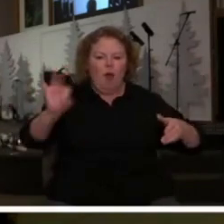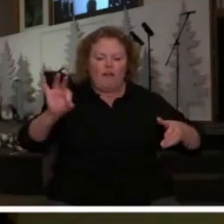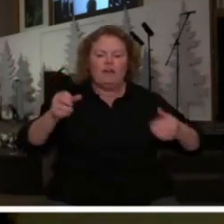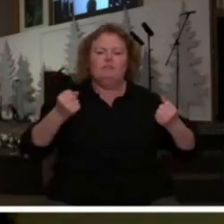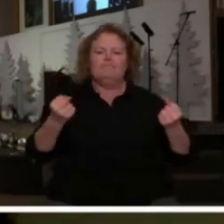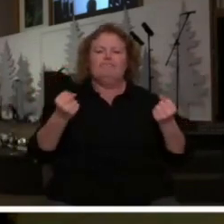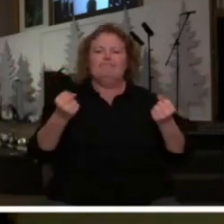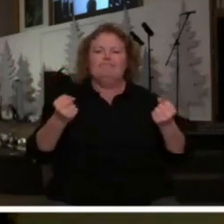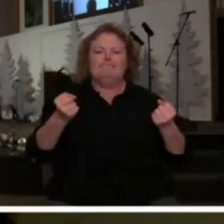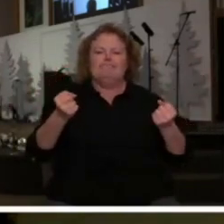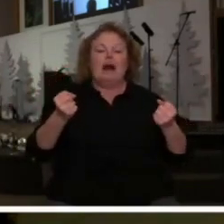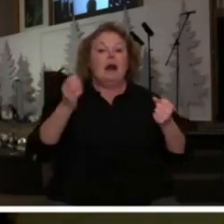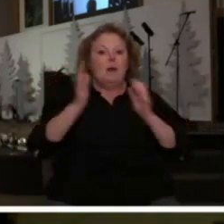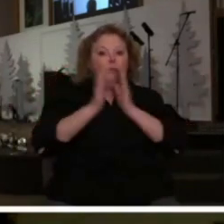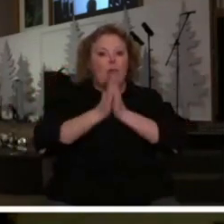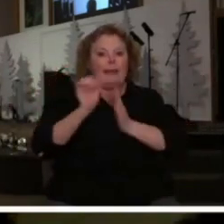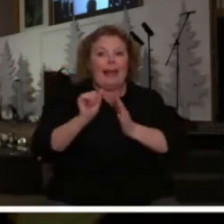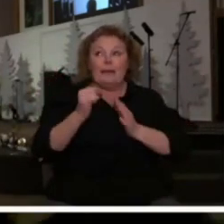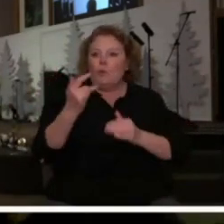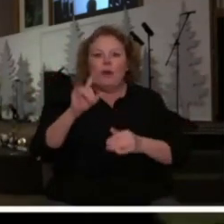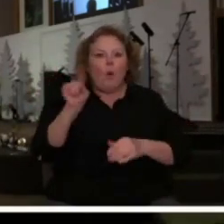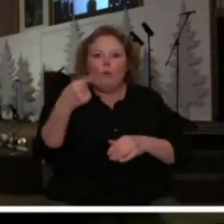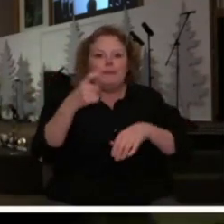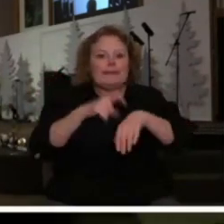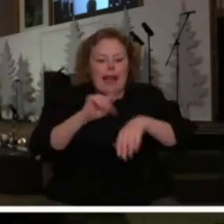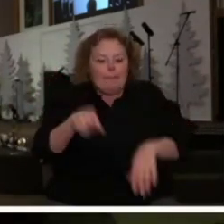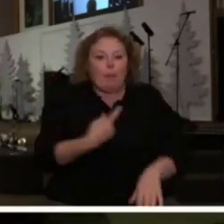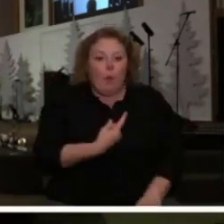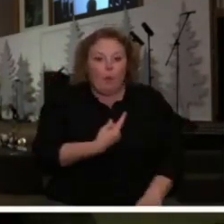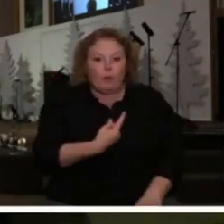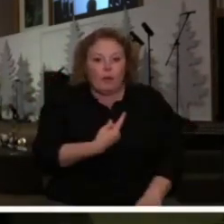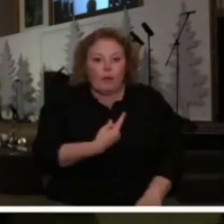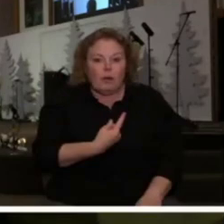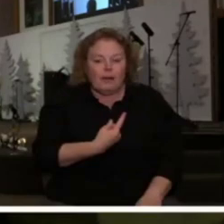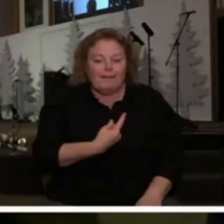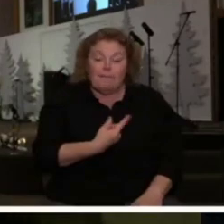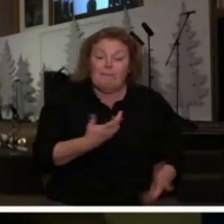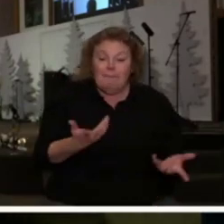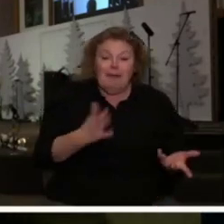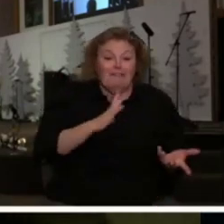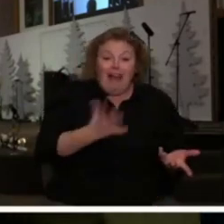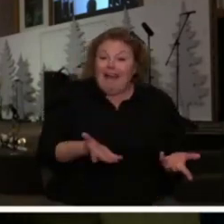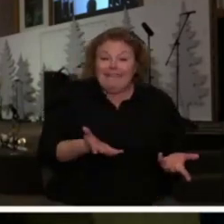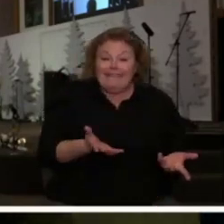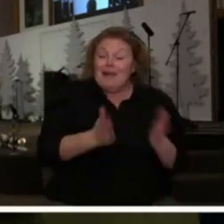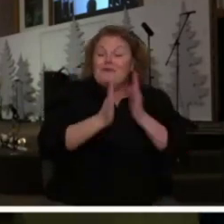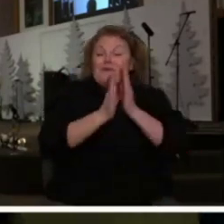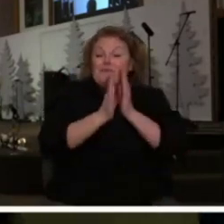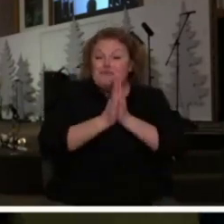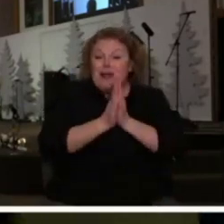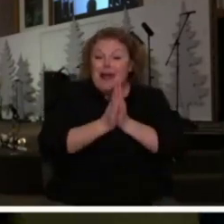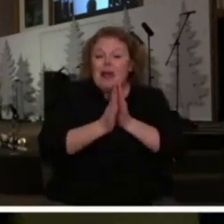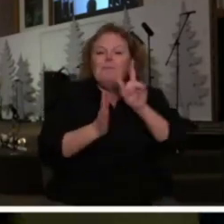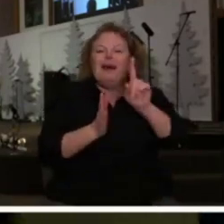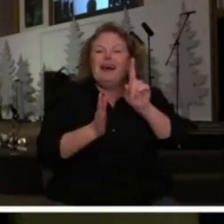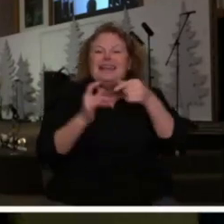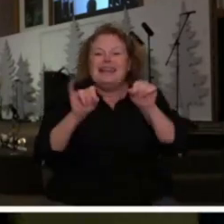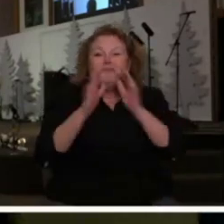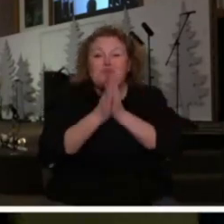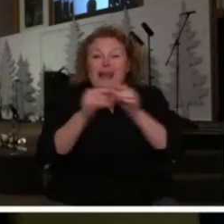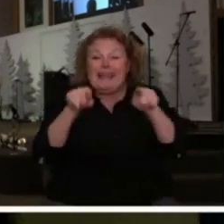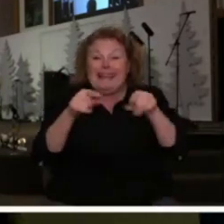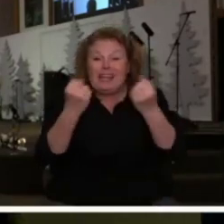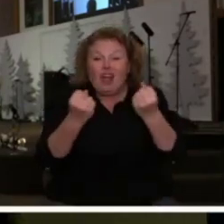that you get to drive behind that steering wheel, you have an altar with God. Let me just remind you, it's okay not to close your eyes if your altar